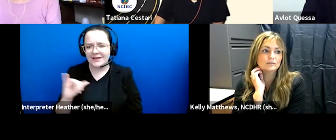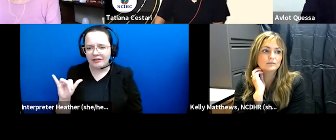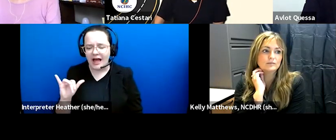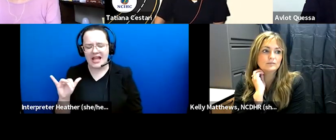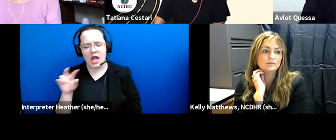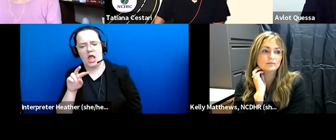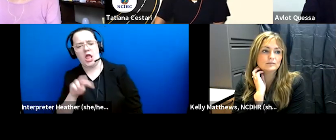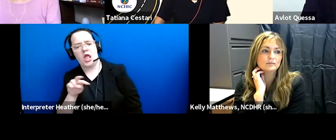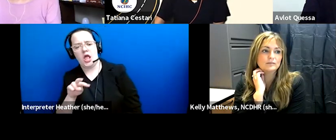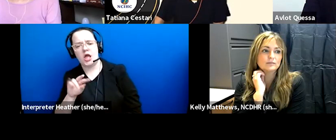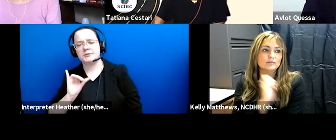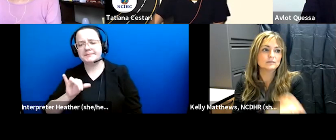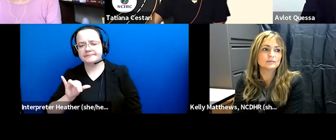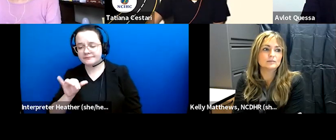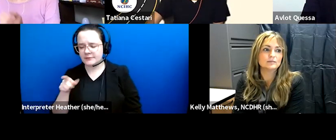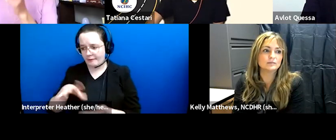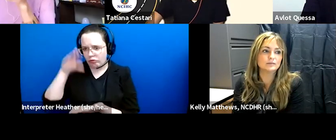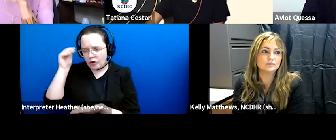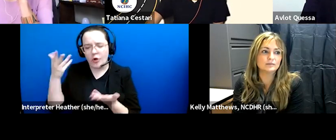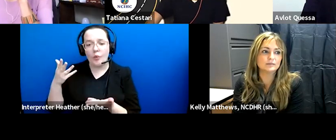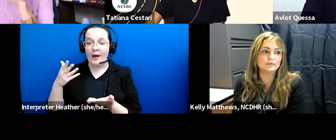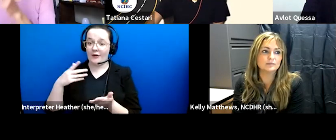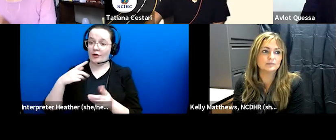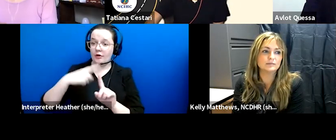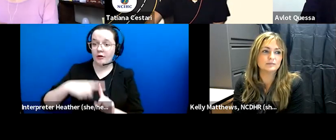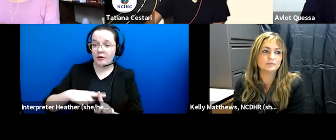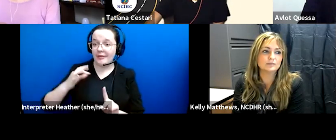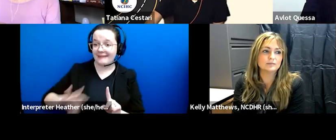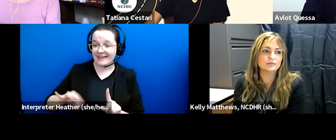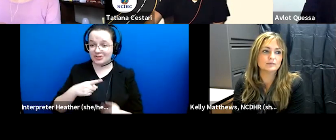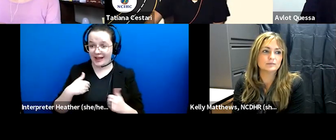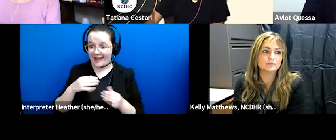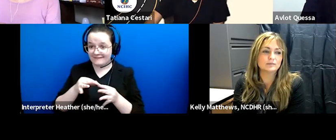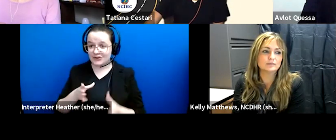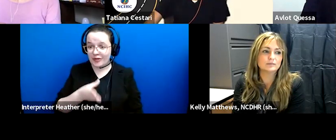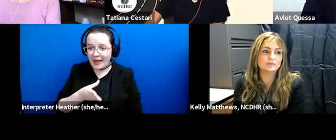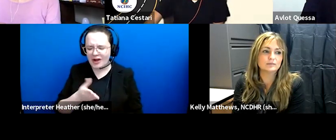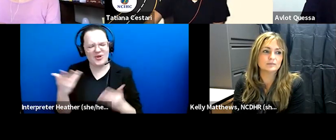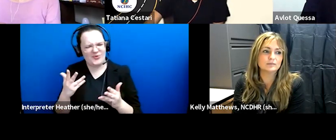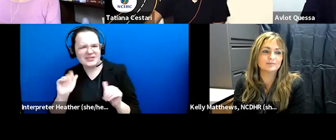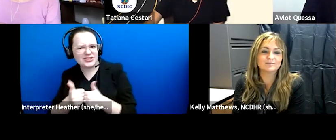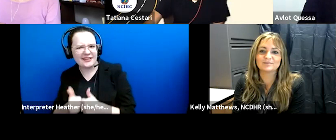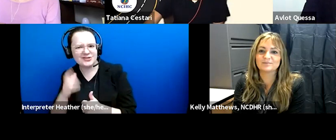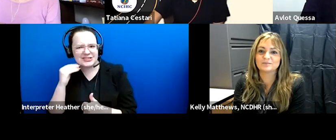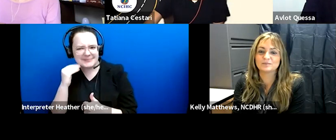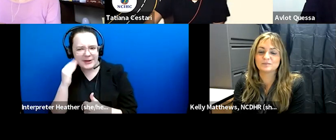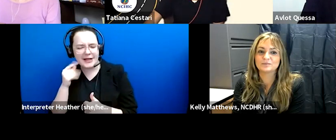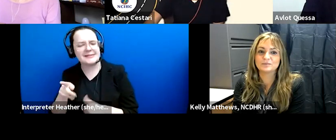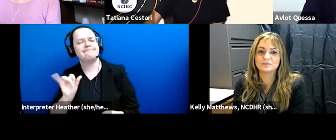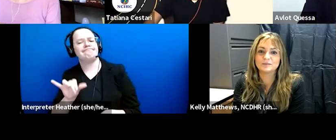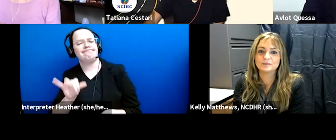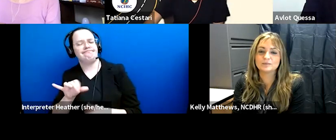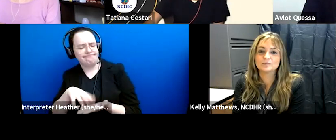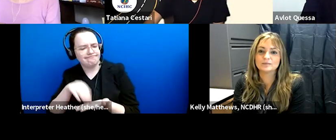like what are the advantages what are the challenges um and and so